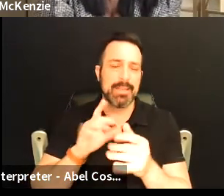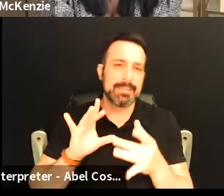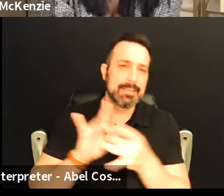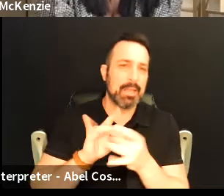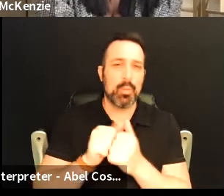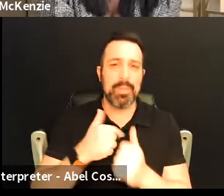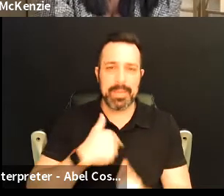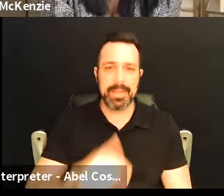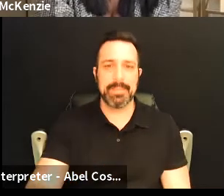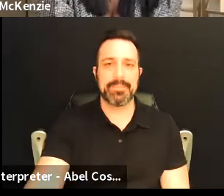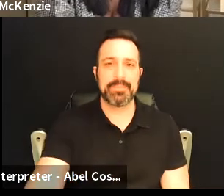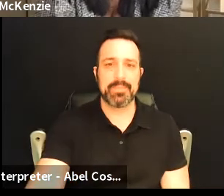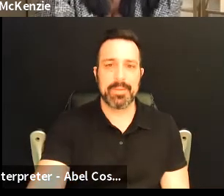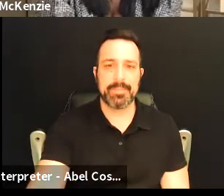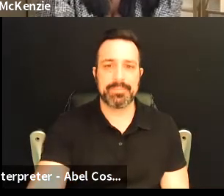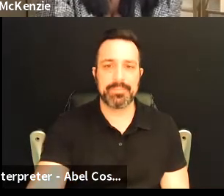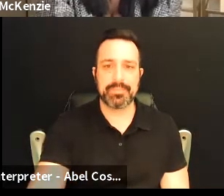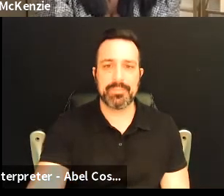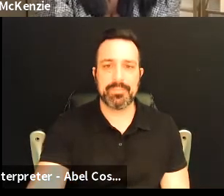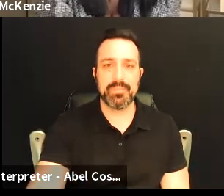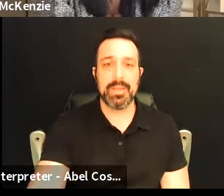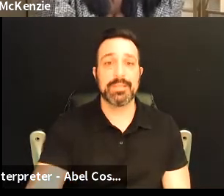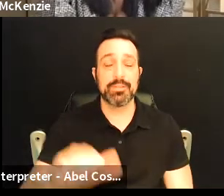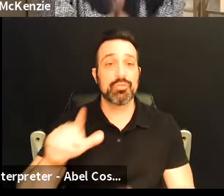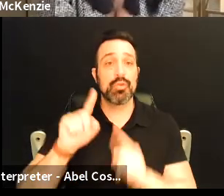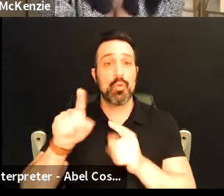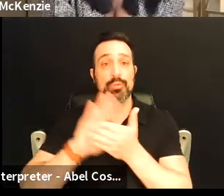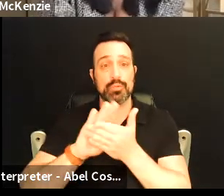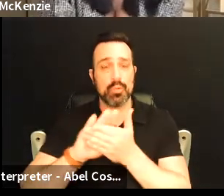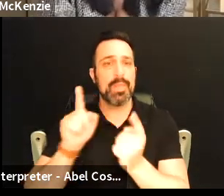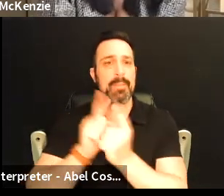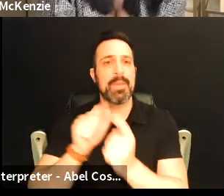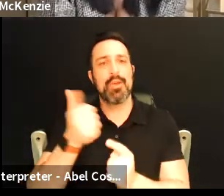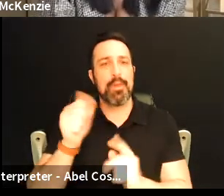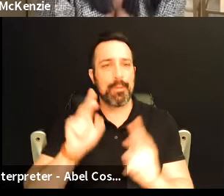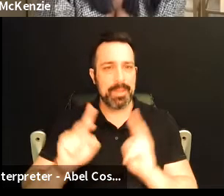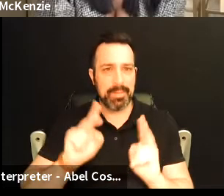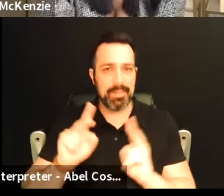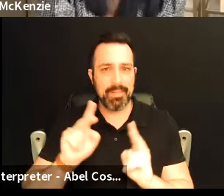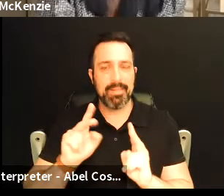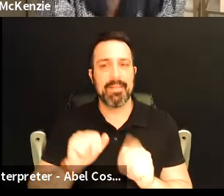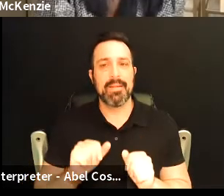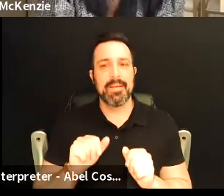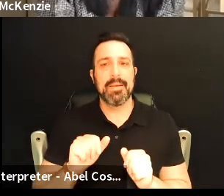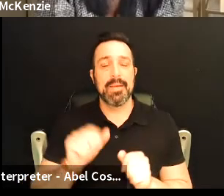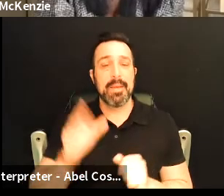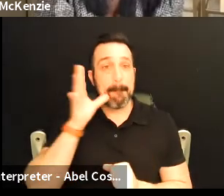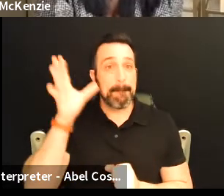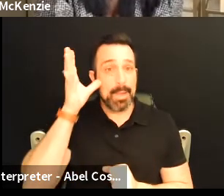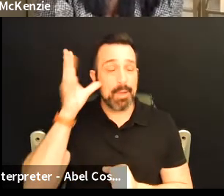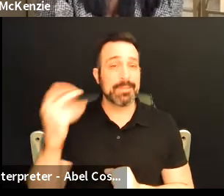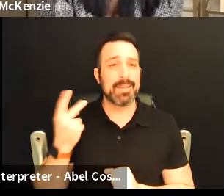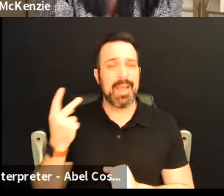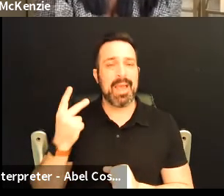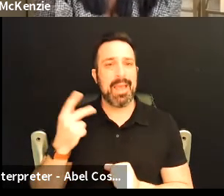my children got into schools and they they met other people um the parents and i are